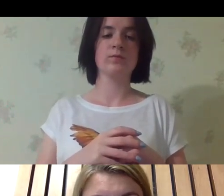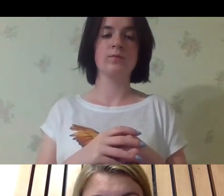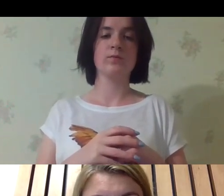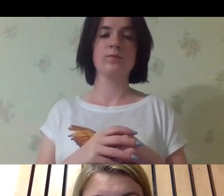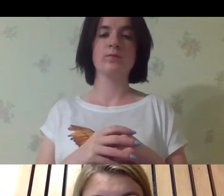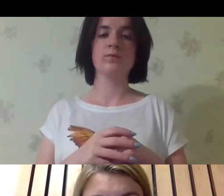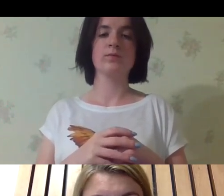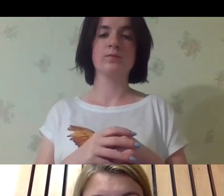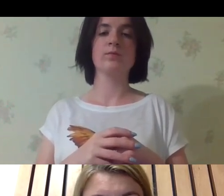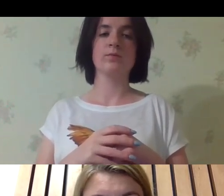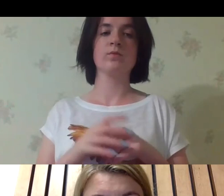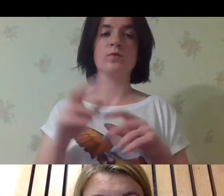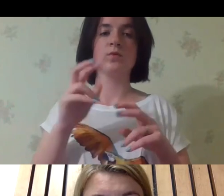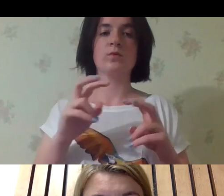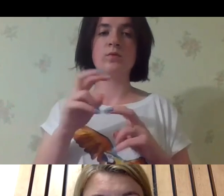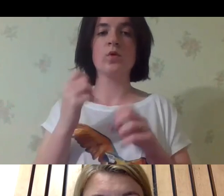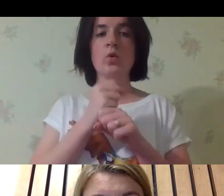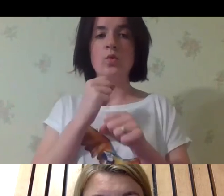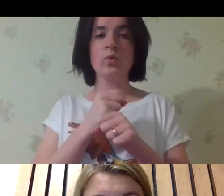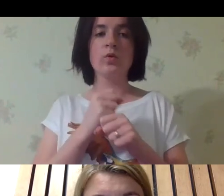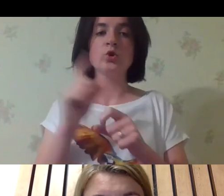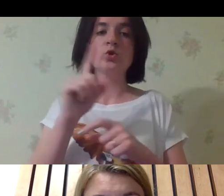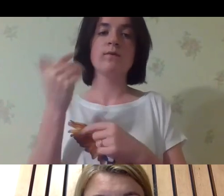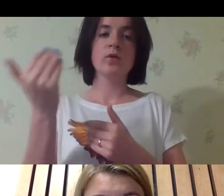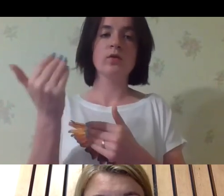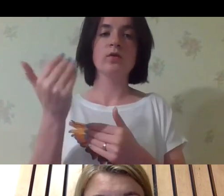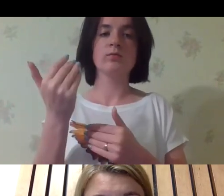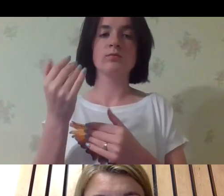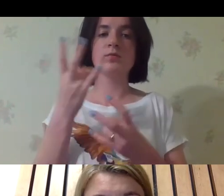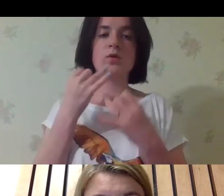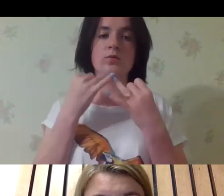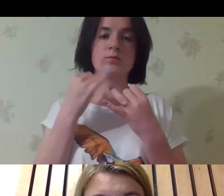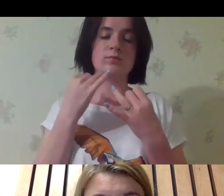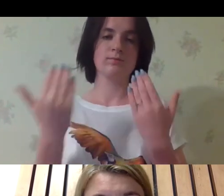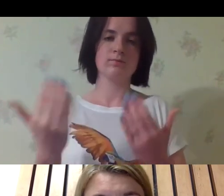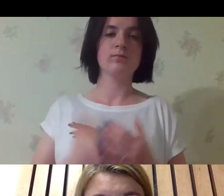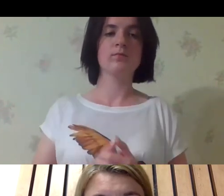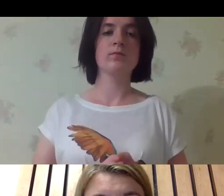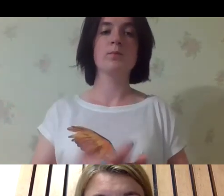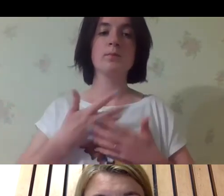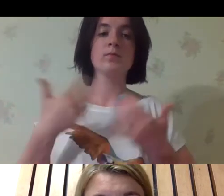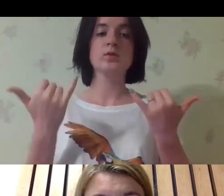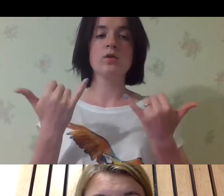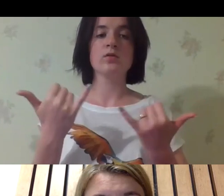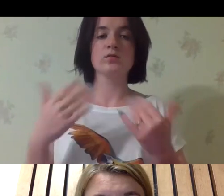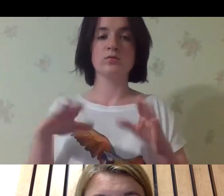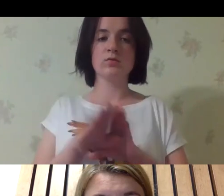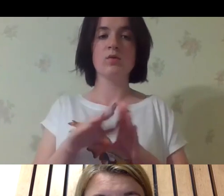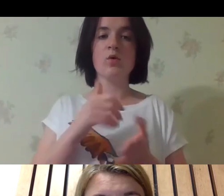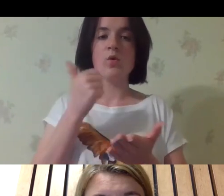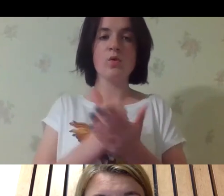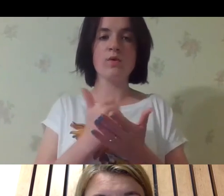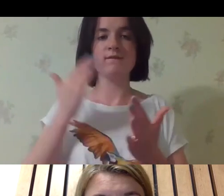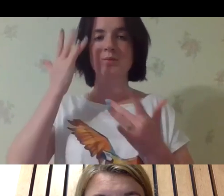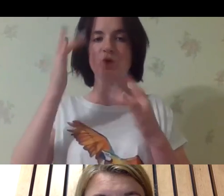for the parents who want to adopt or the parents who raise children with disabilities or have children with